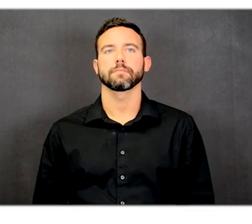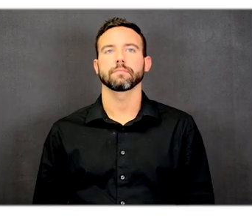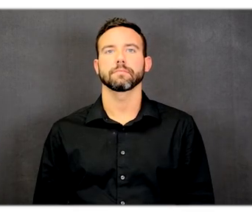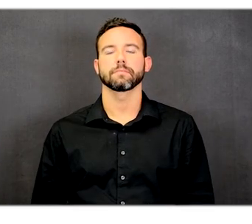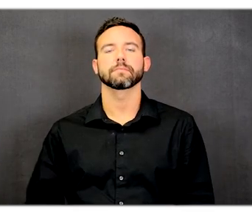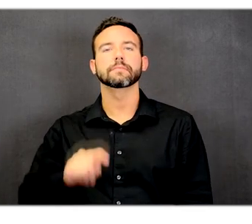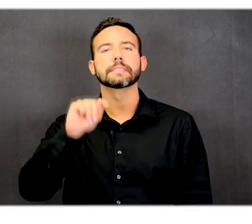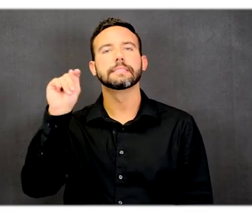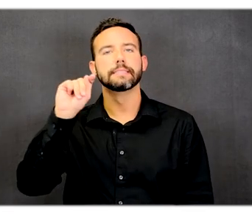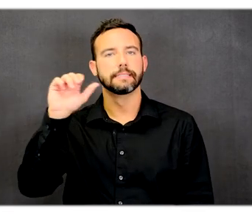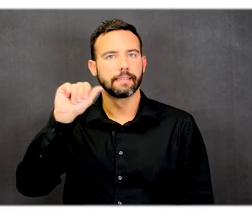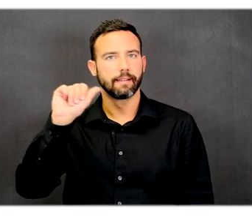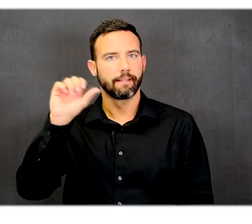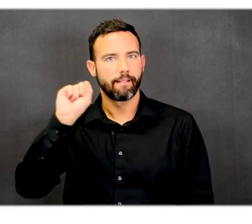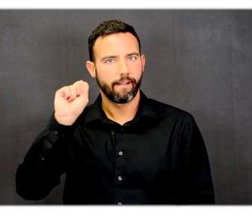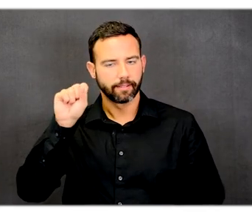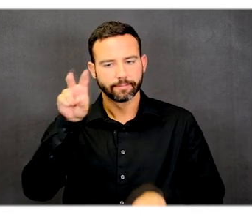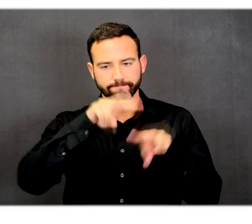TAS Review